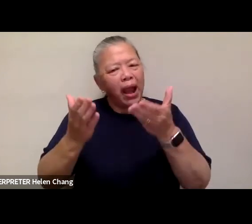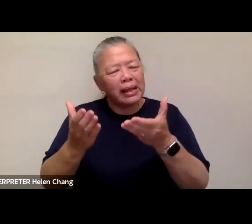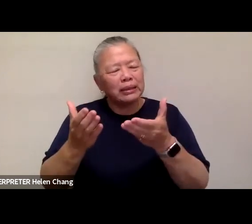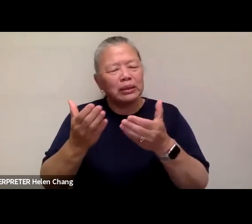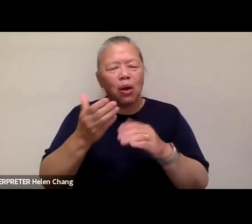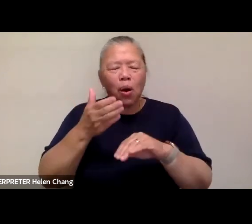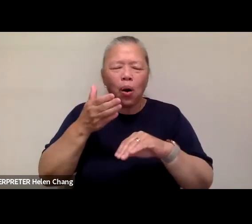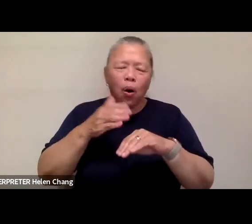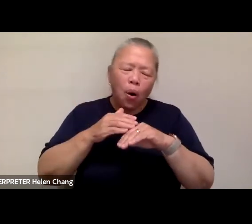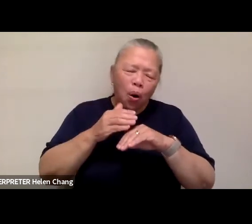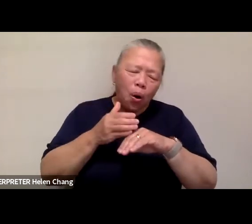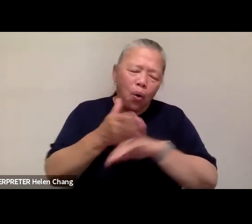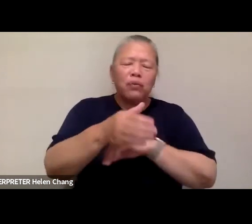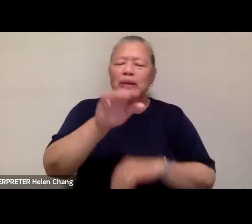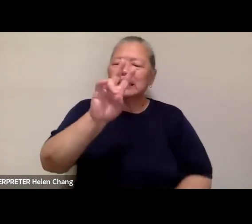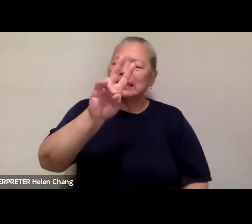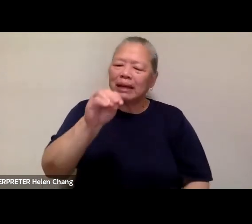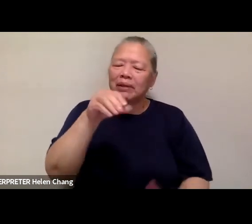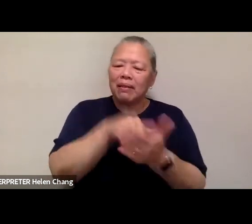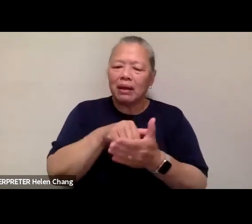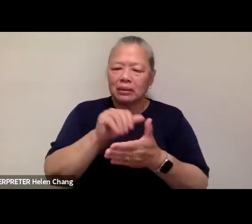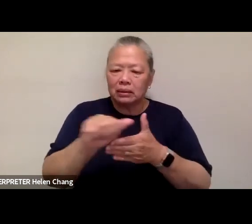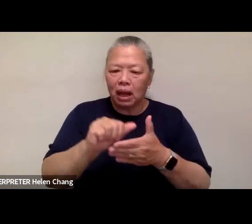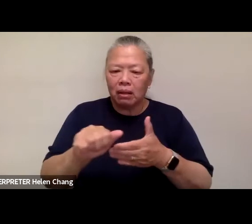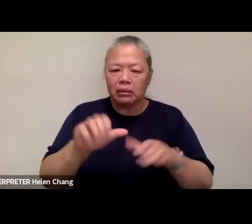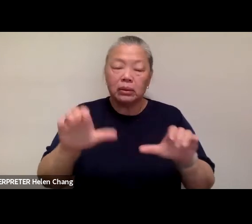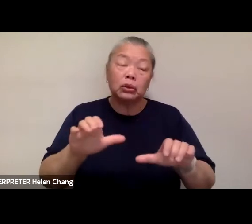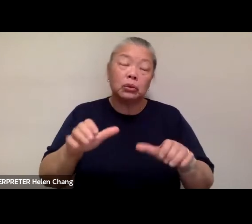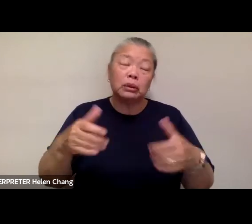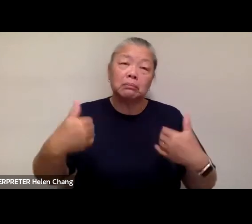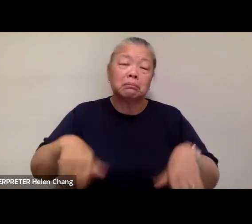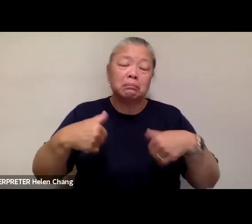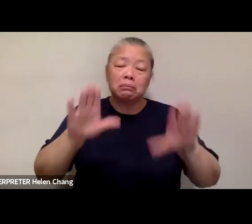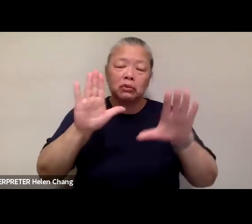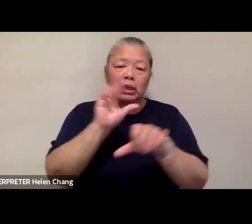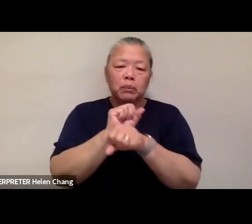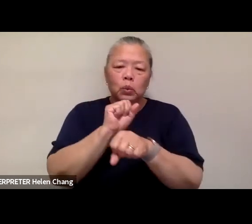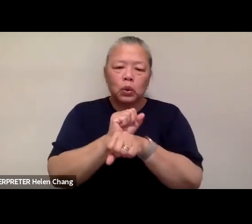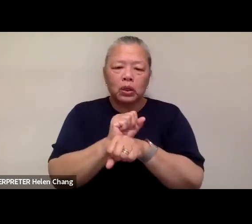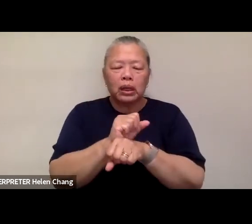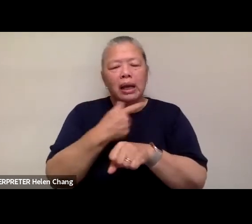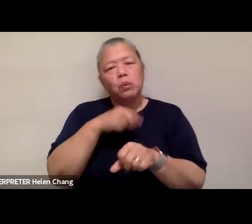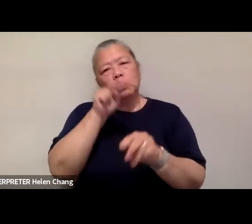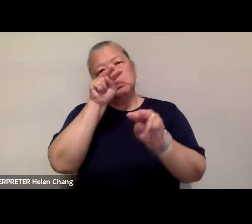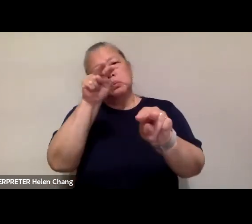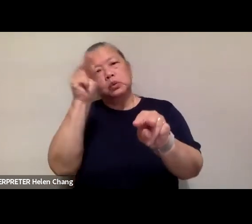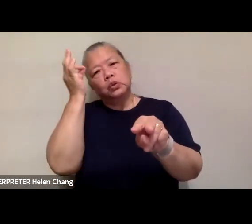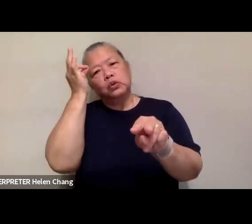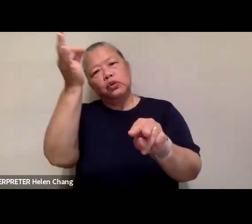,000. They are doing incredible work. Very excited as we're looking forward towards the future